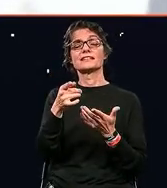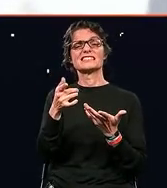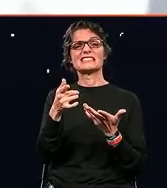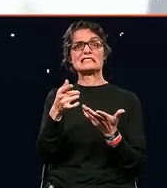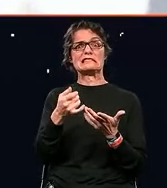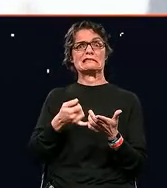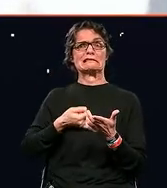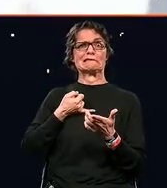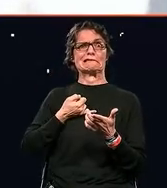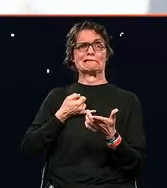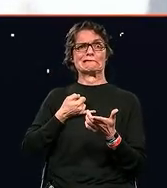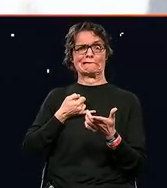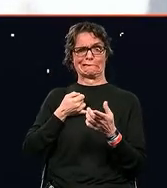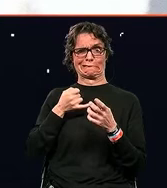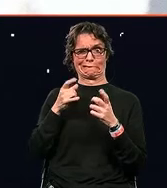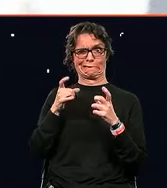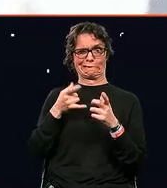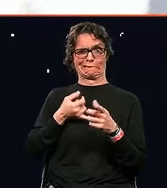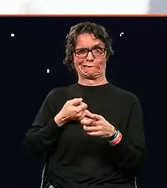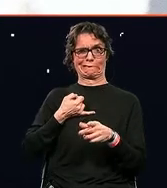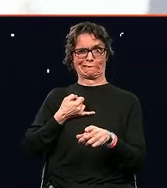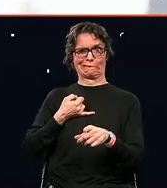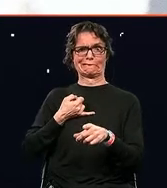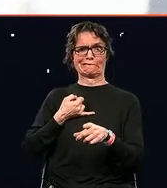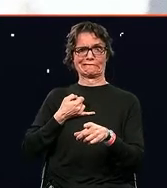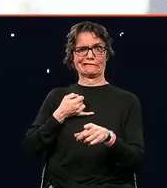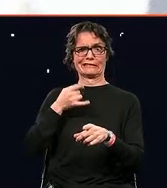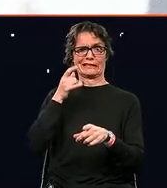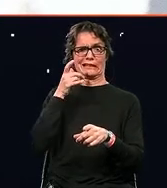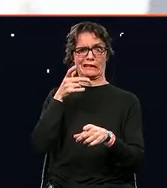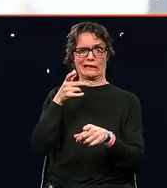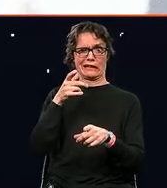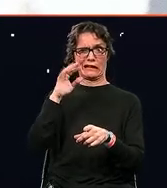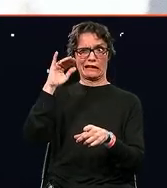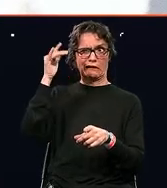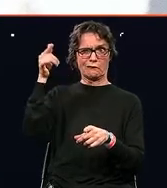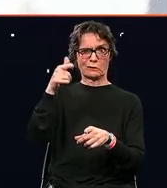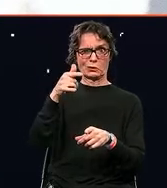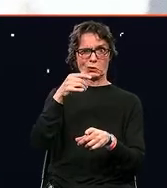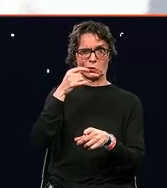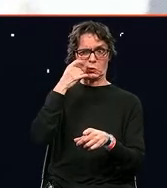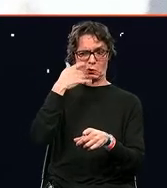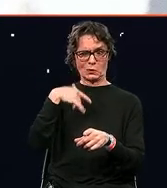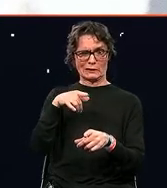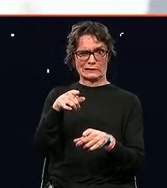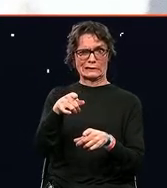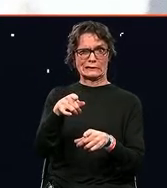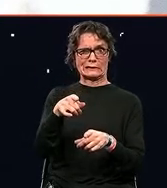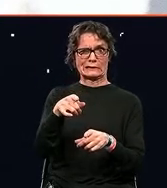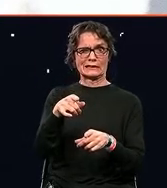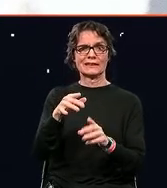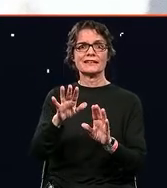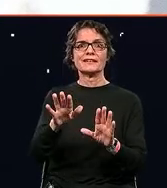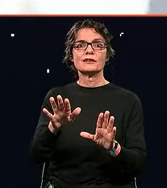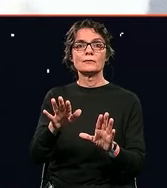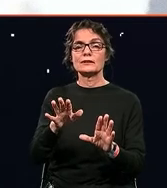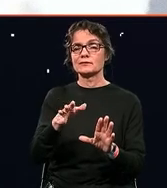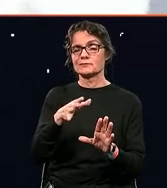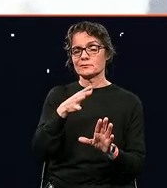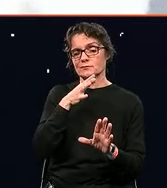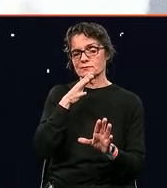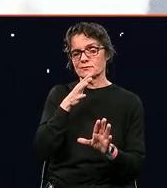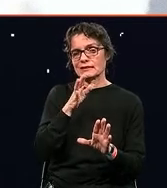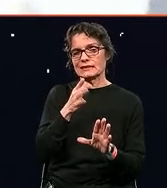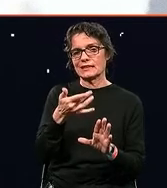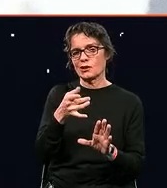scary picture of what humans would look like in the future. And I'm not saying that we will